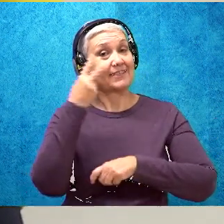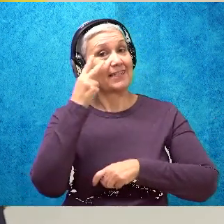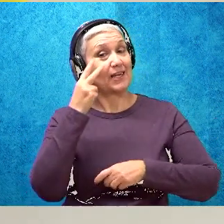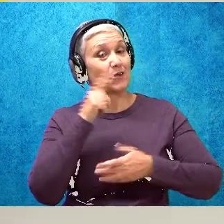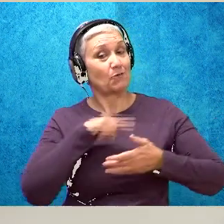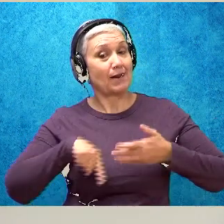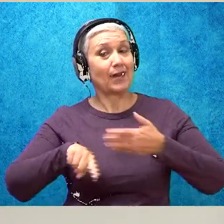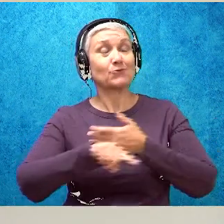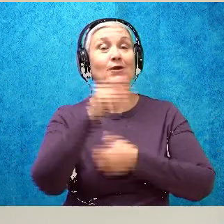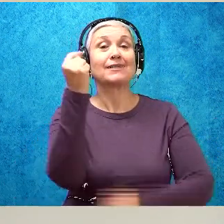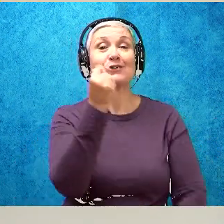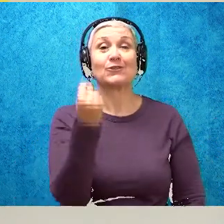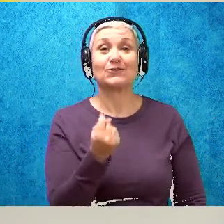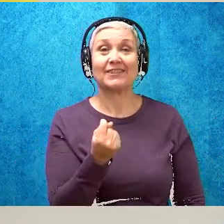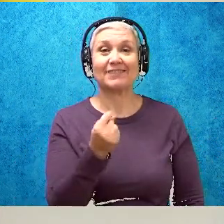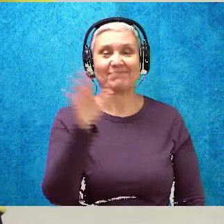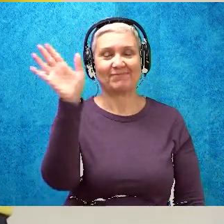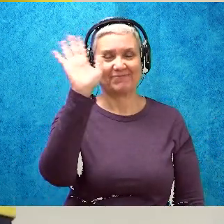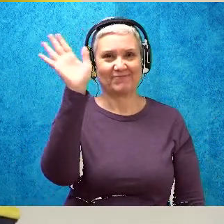Have a great day.